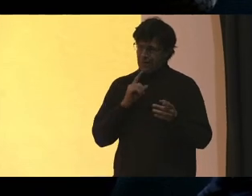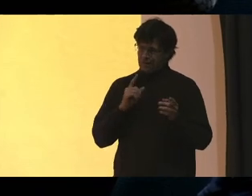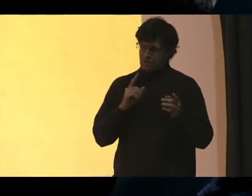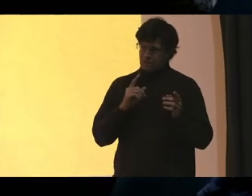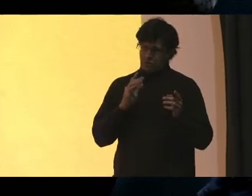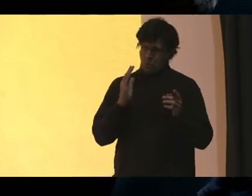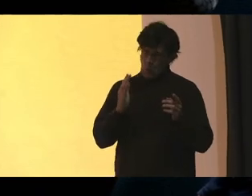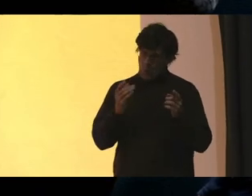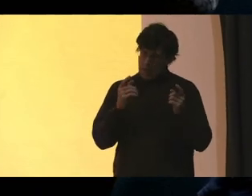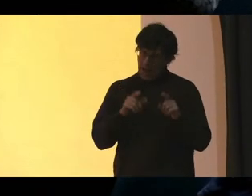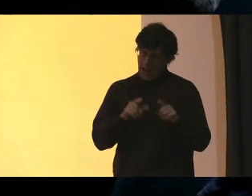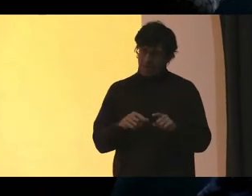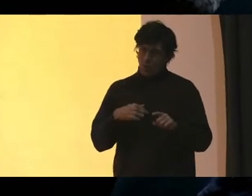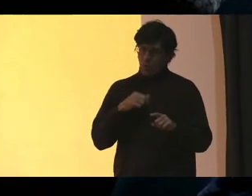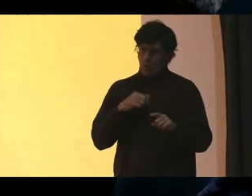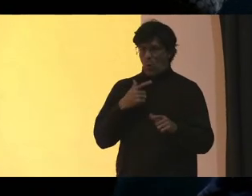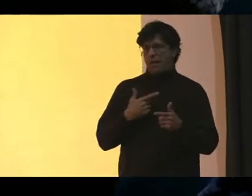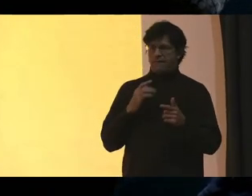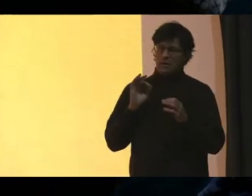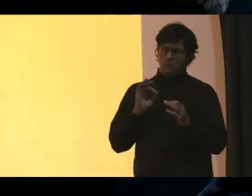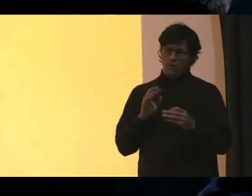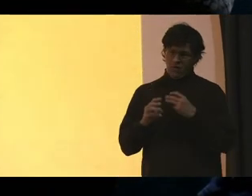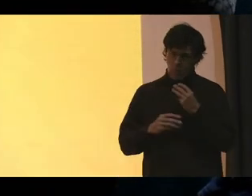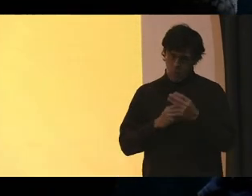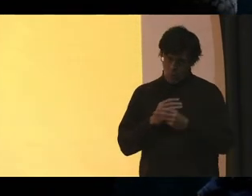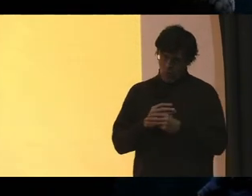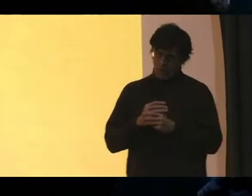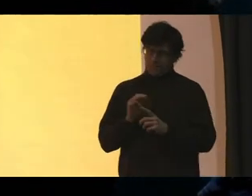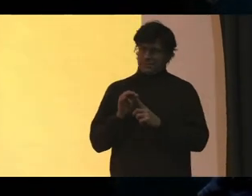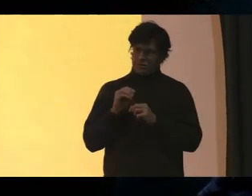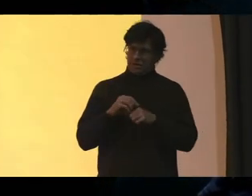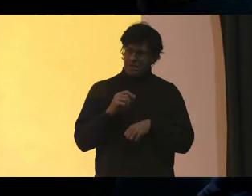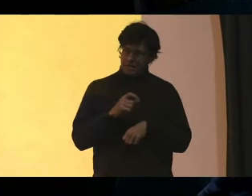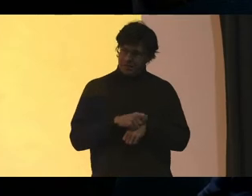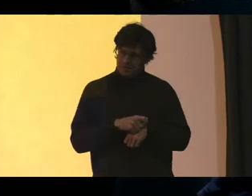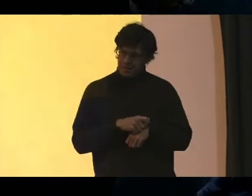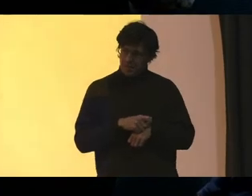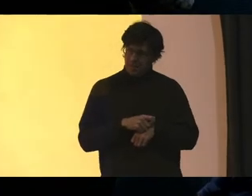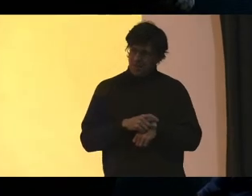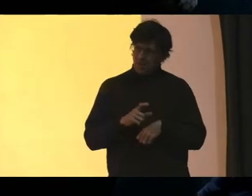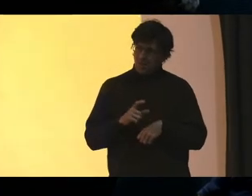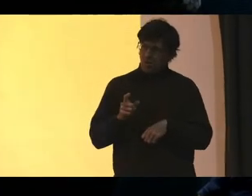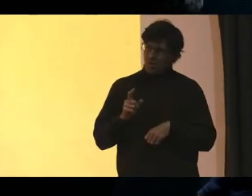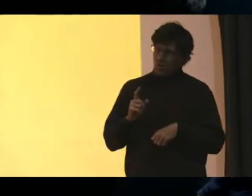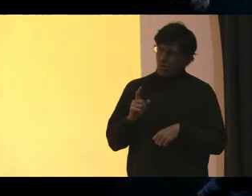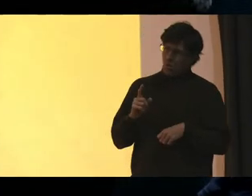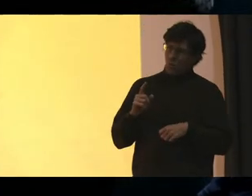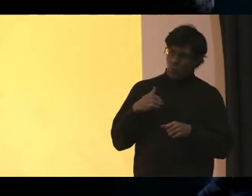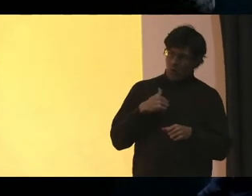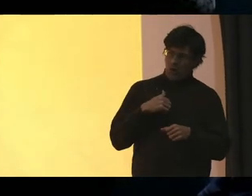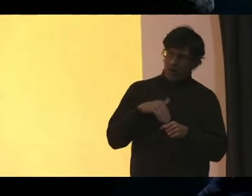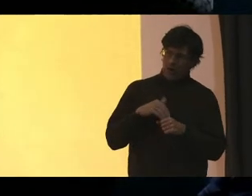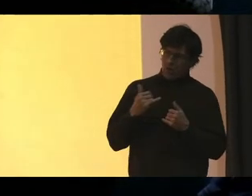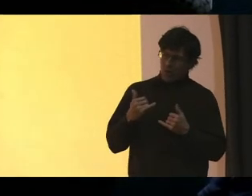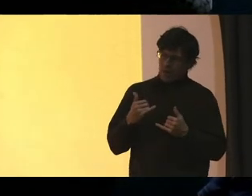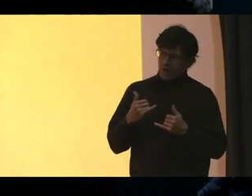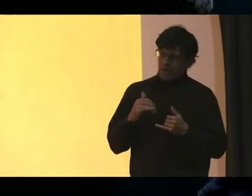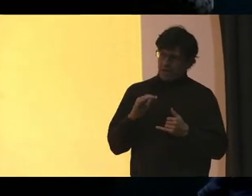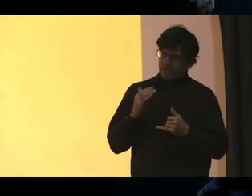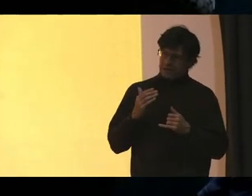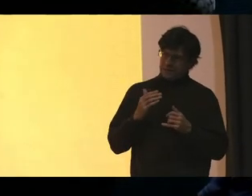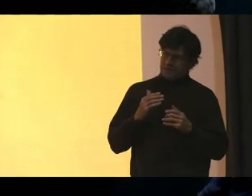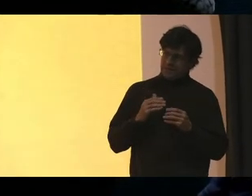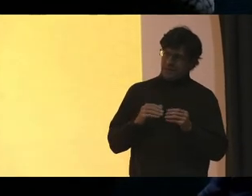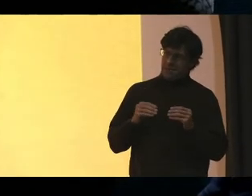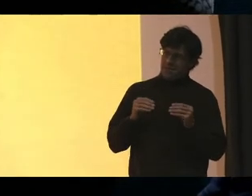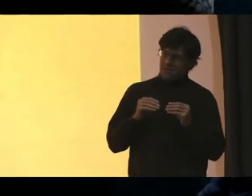happen We don't live in a perfect world Especially in a time in which we're in right now It seems to be more blatant